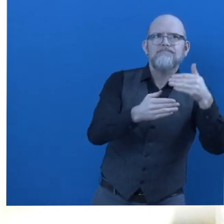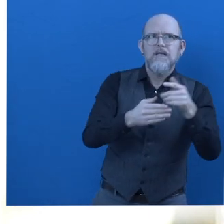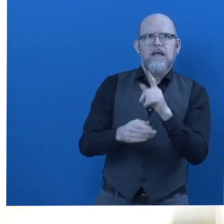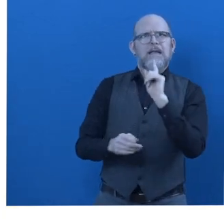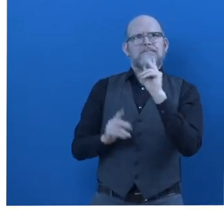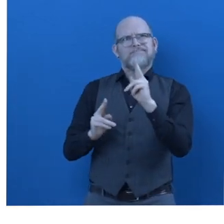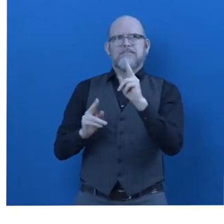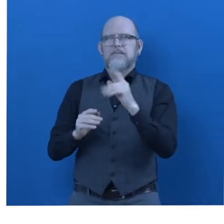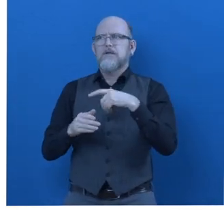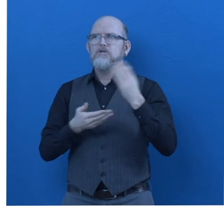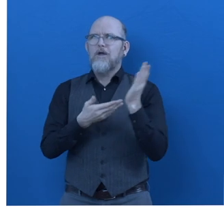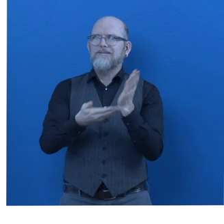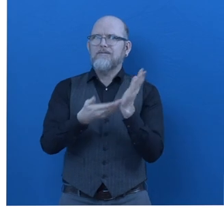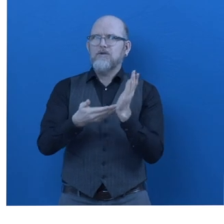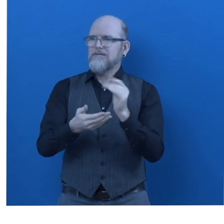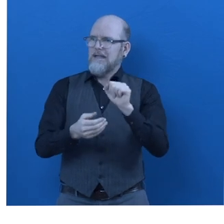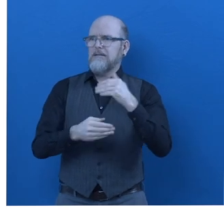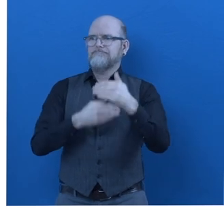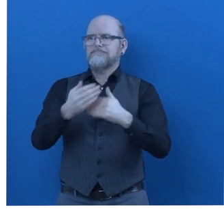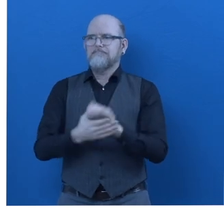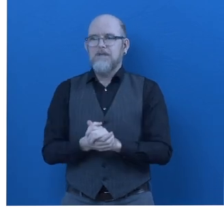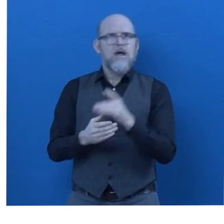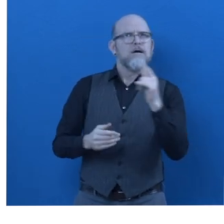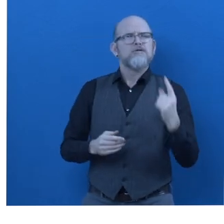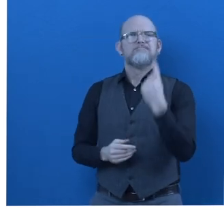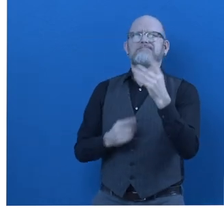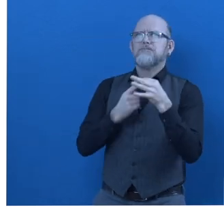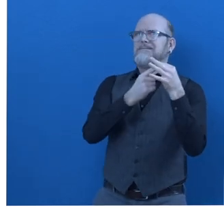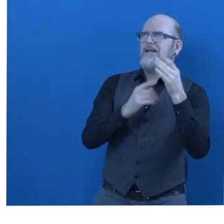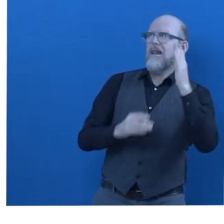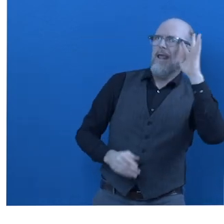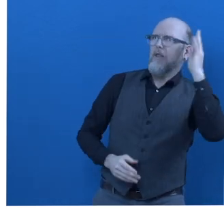to continuing. What is unique and innovative about Avalon Employment?